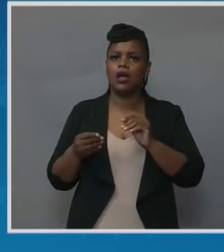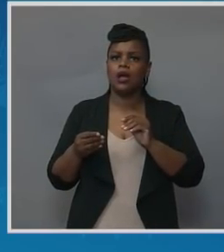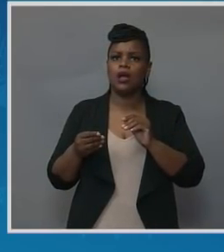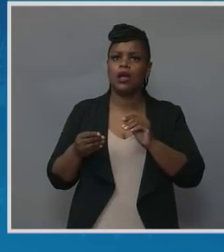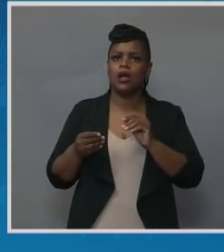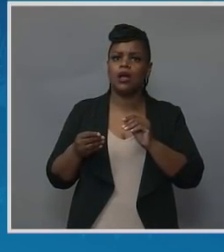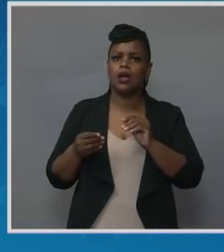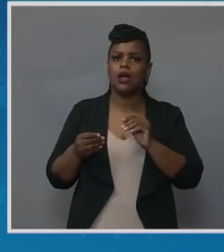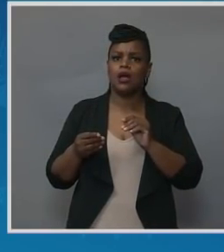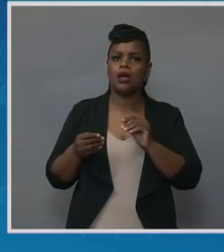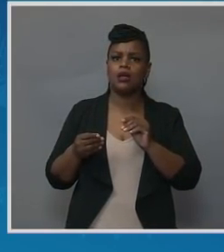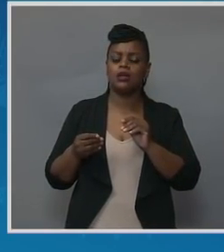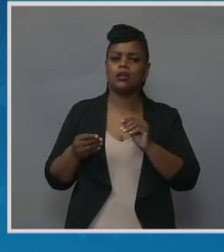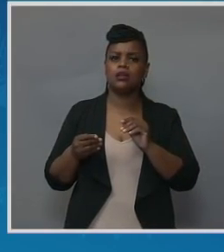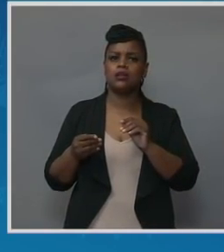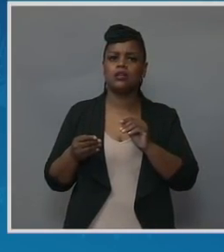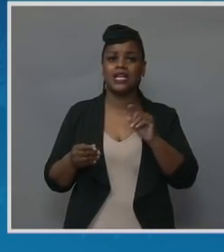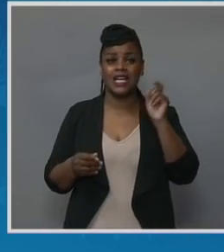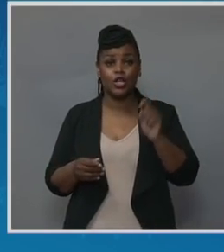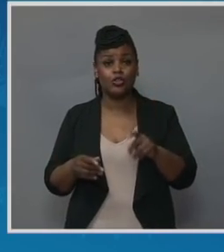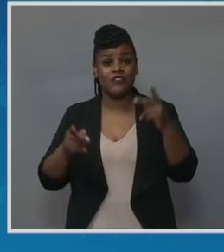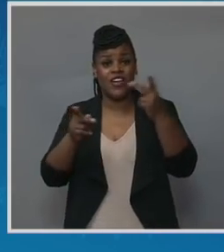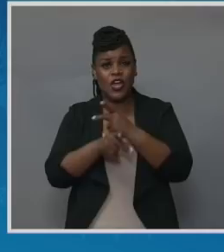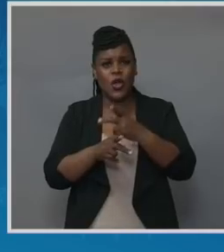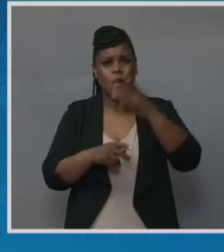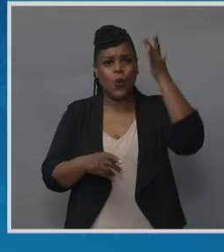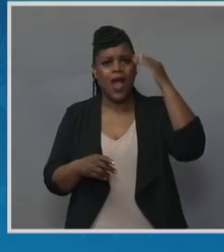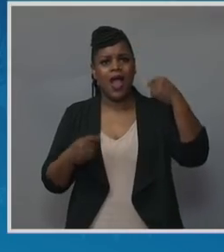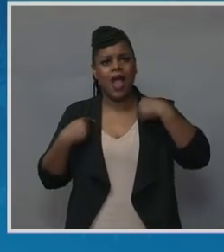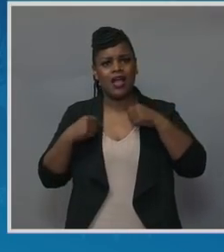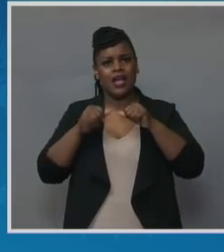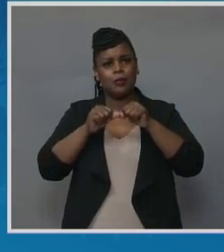you all need to figure out why I keep passing out.